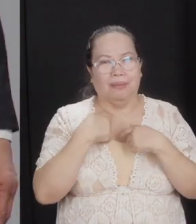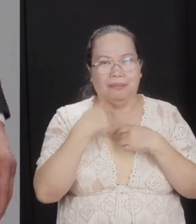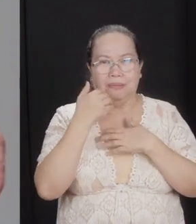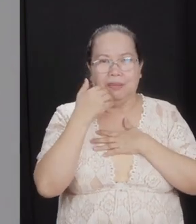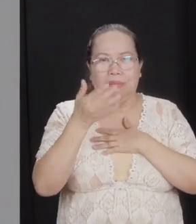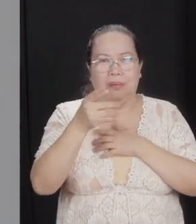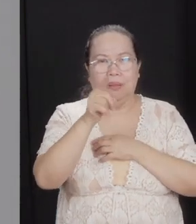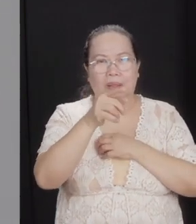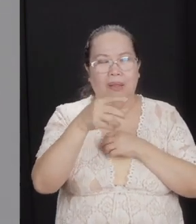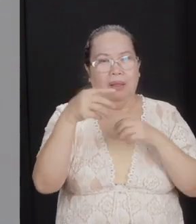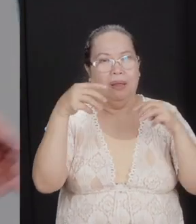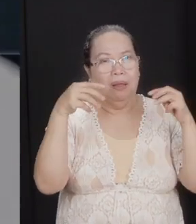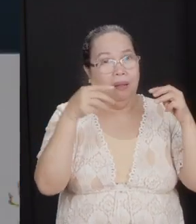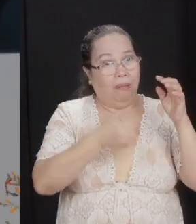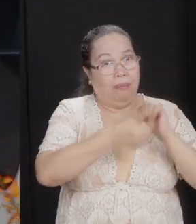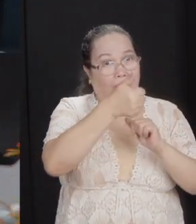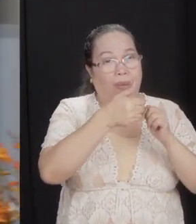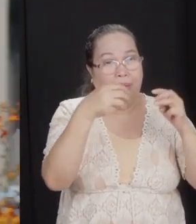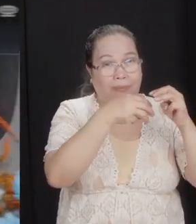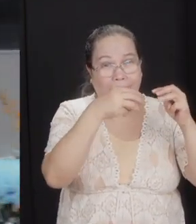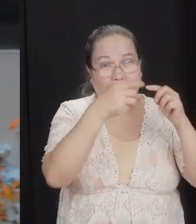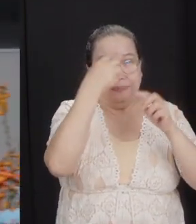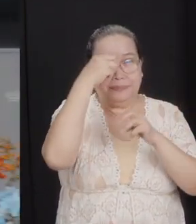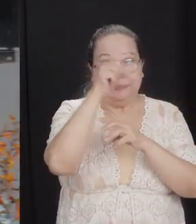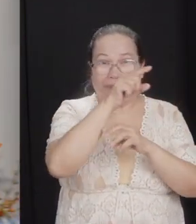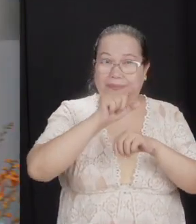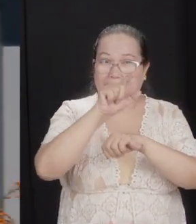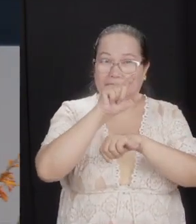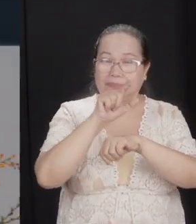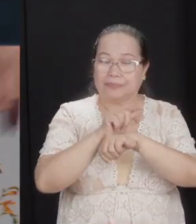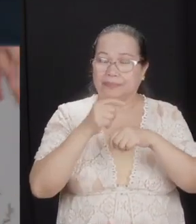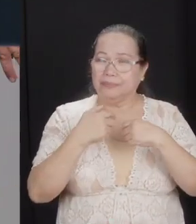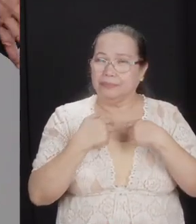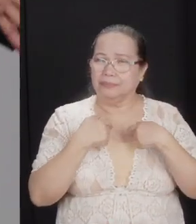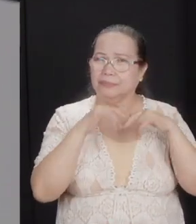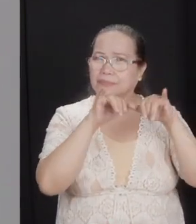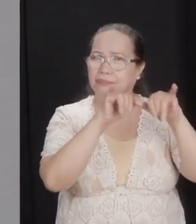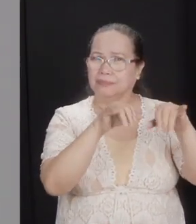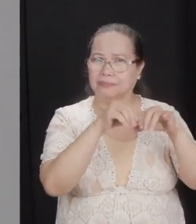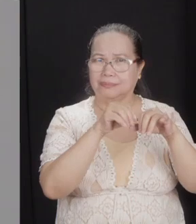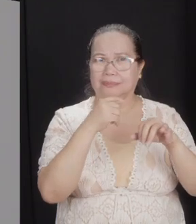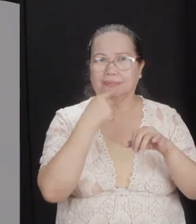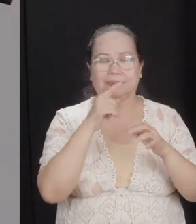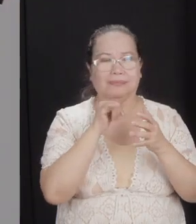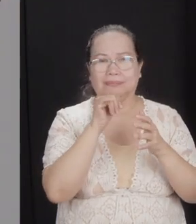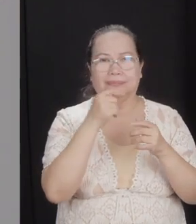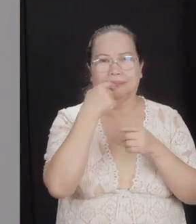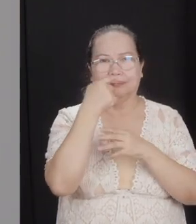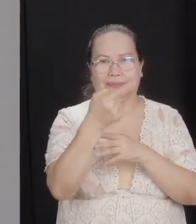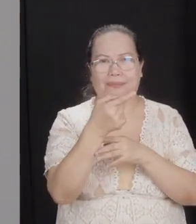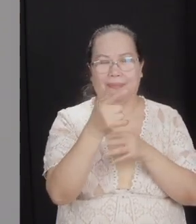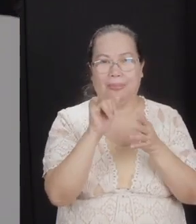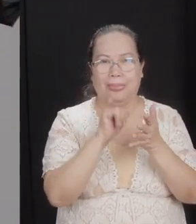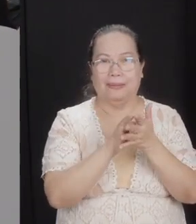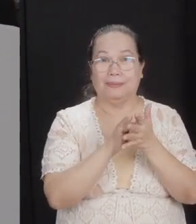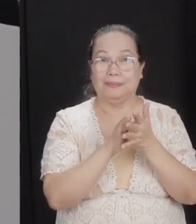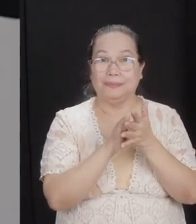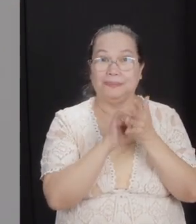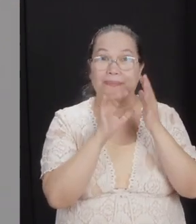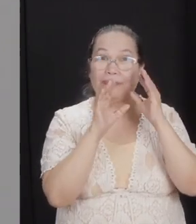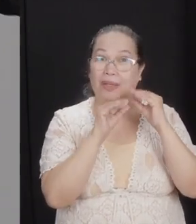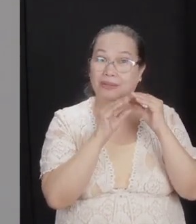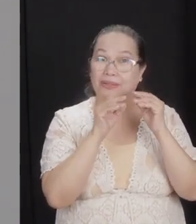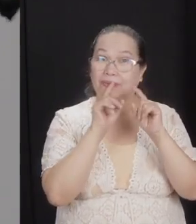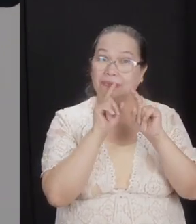helping you win your land. We could have not gone with you there. We could have stayed with our father. That's not what they said. A soft answer